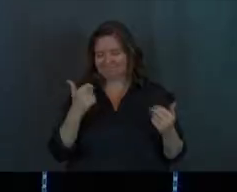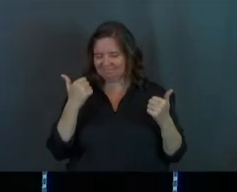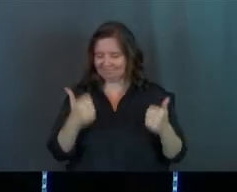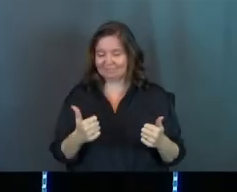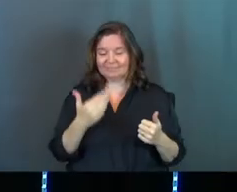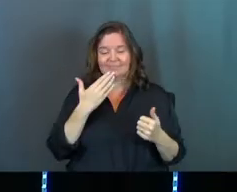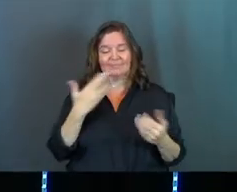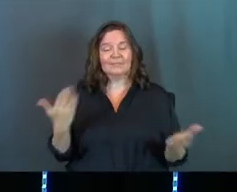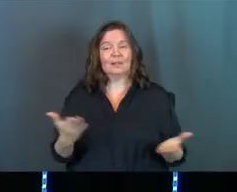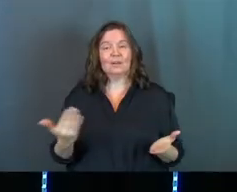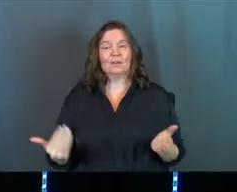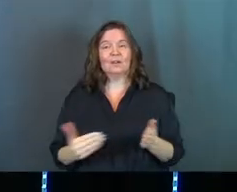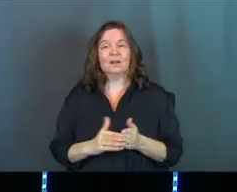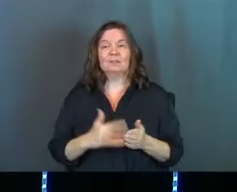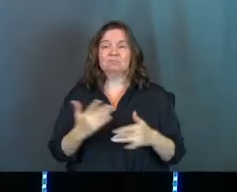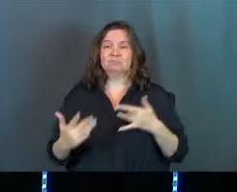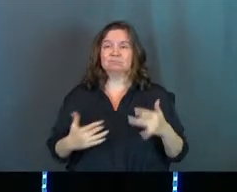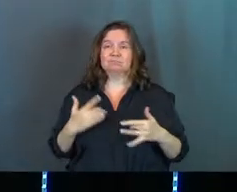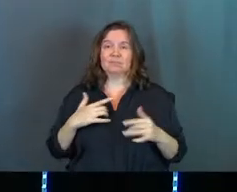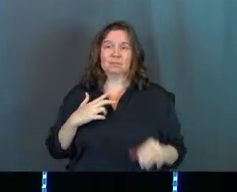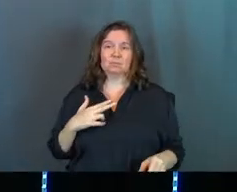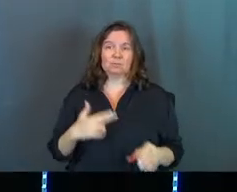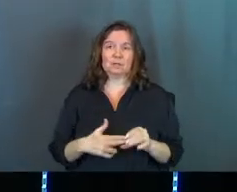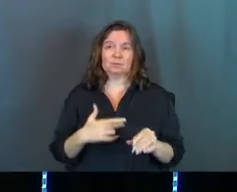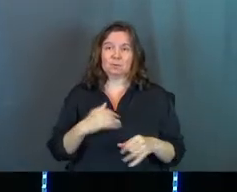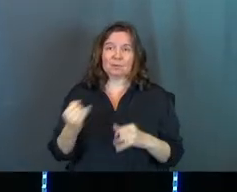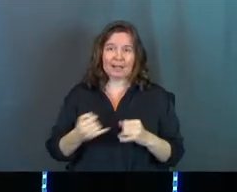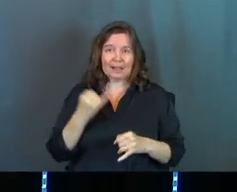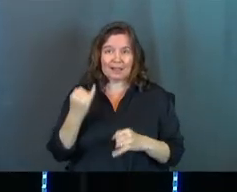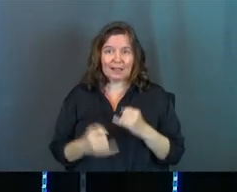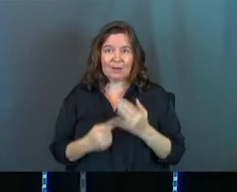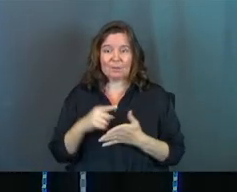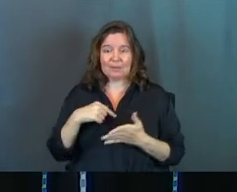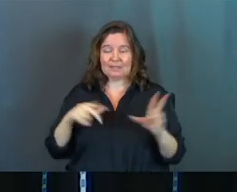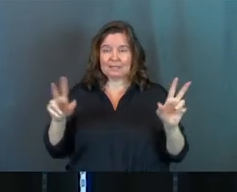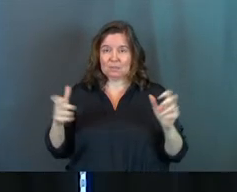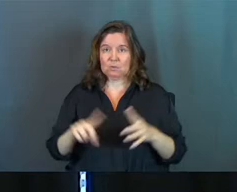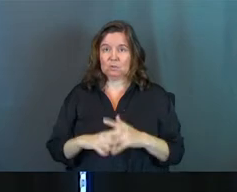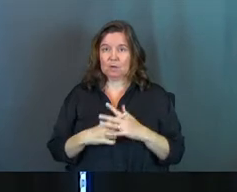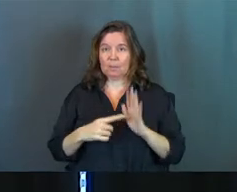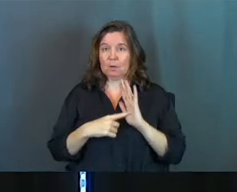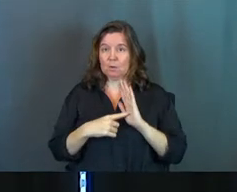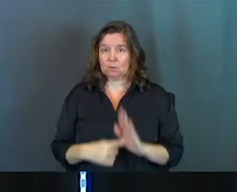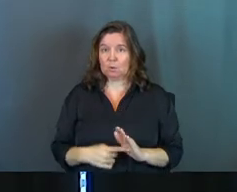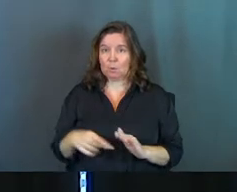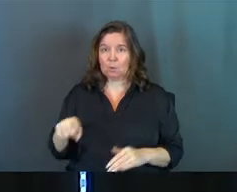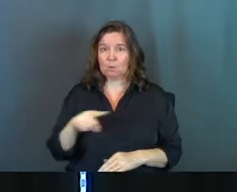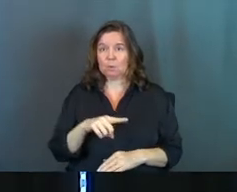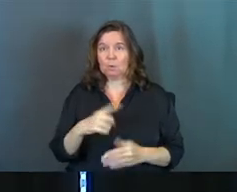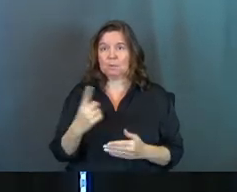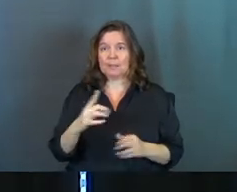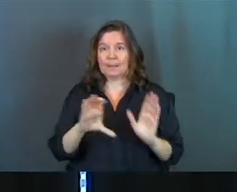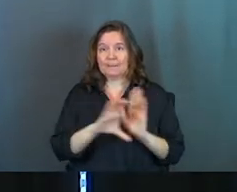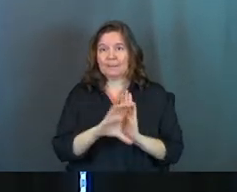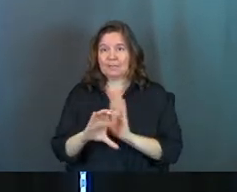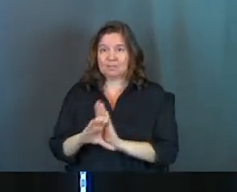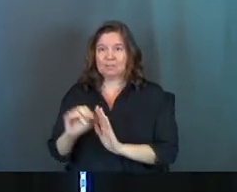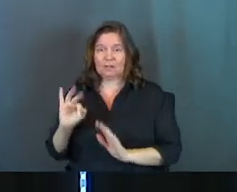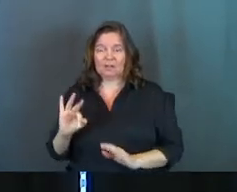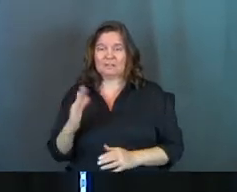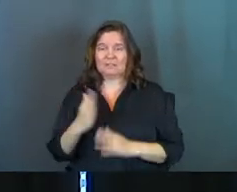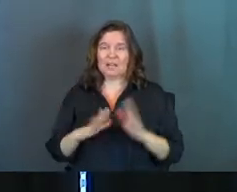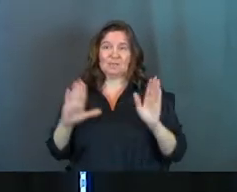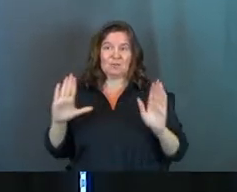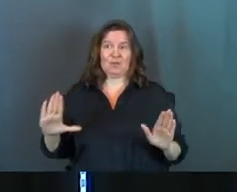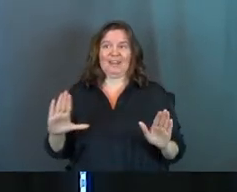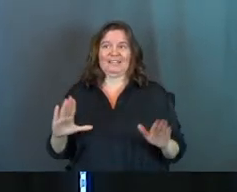Well, thanks for being here again. Super excited about jumping into the last week of this series, and I want to start off by showing you some pictures of just